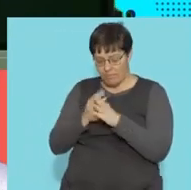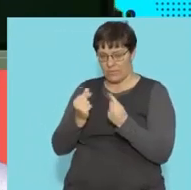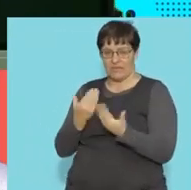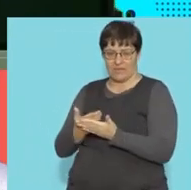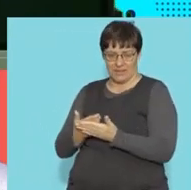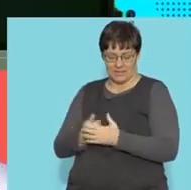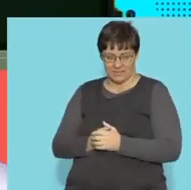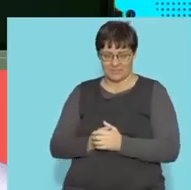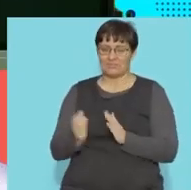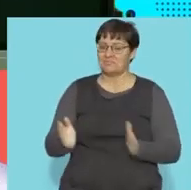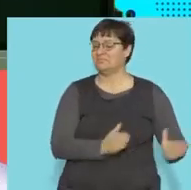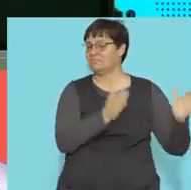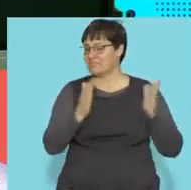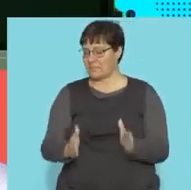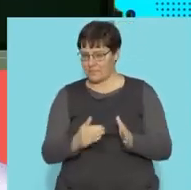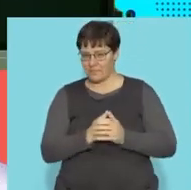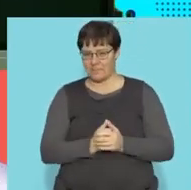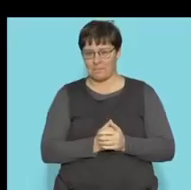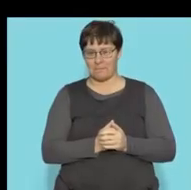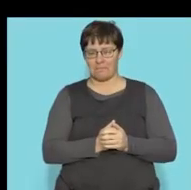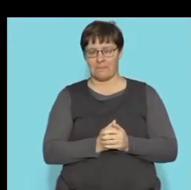problems. Let's go to the next slide.